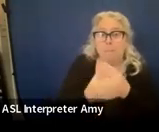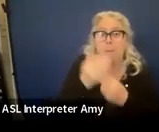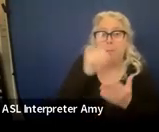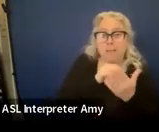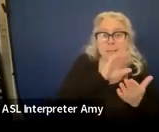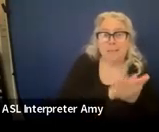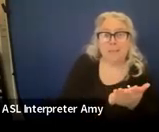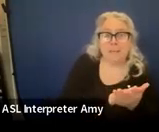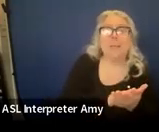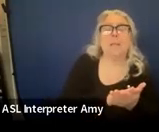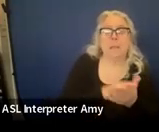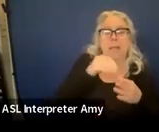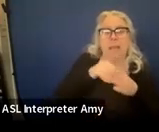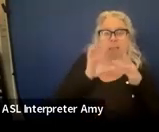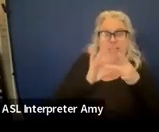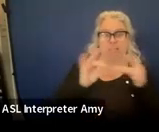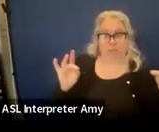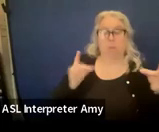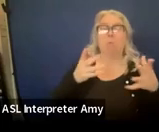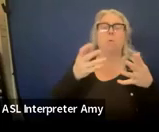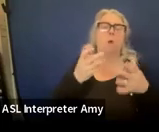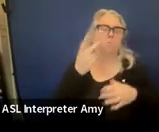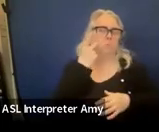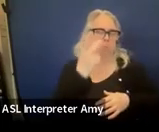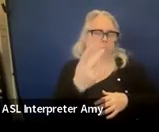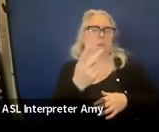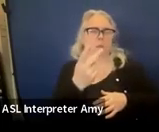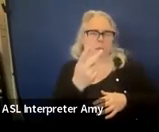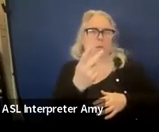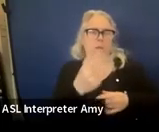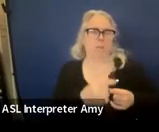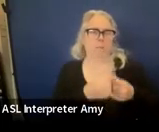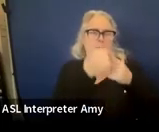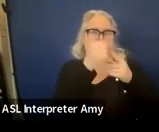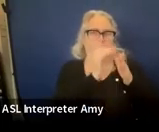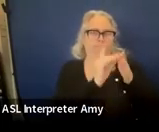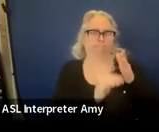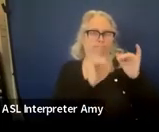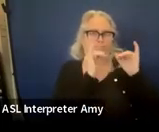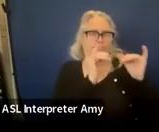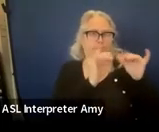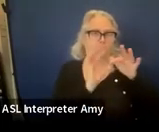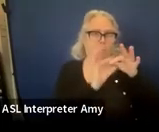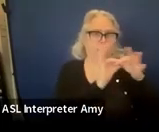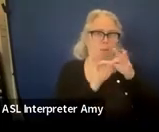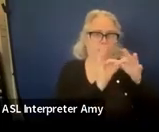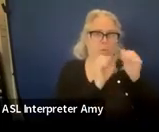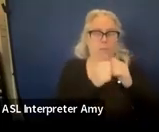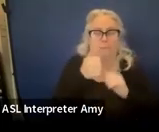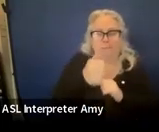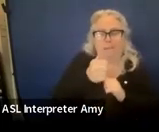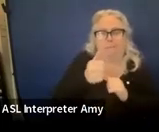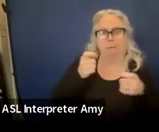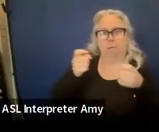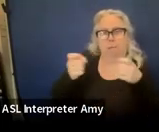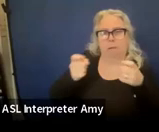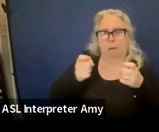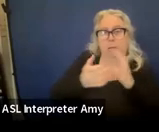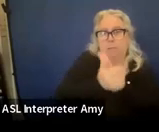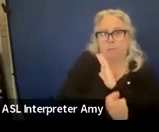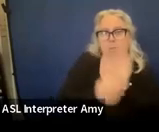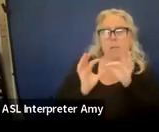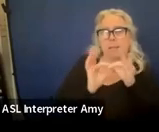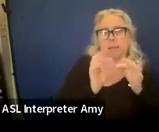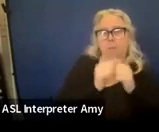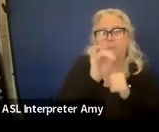in the given statement, we would definitely want to see that there's a specially designed instruction around those self-regulation skills relating to